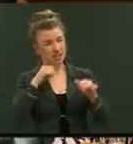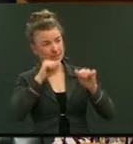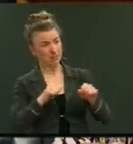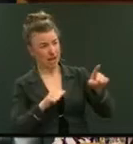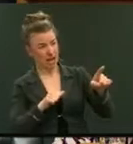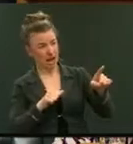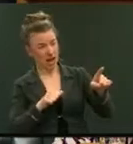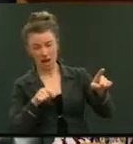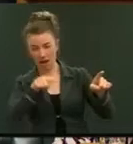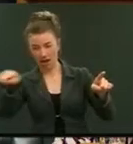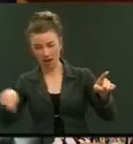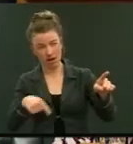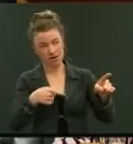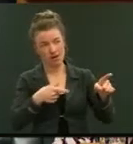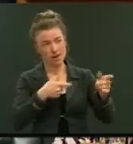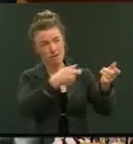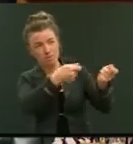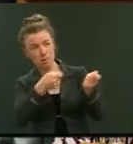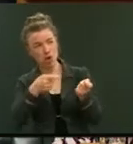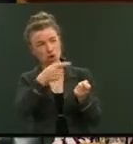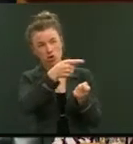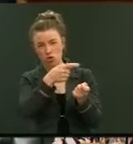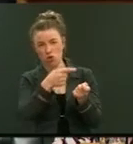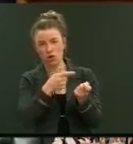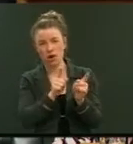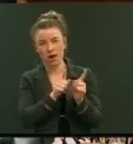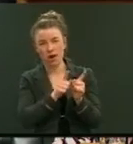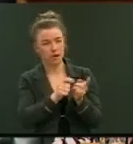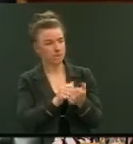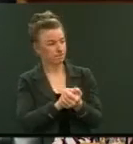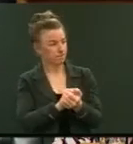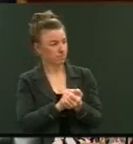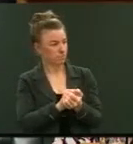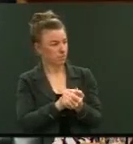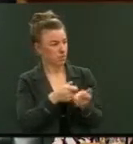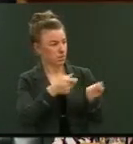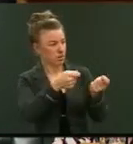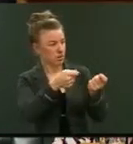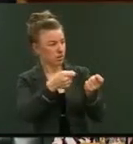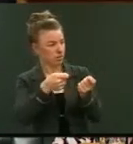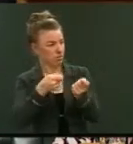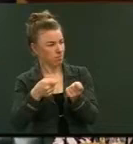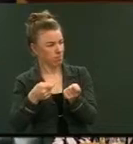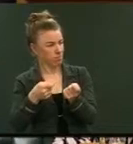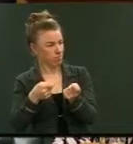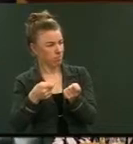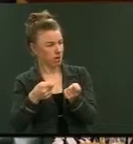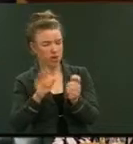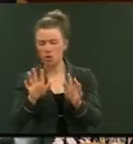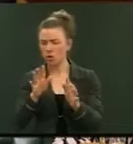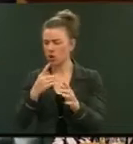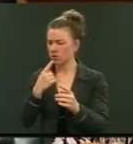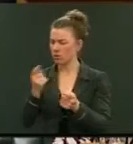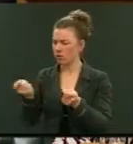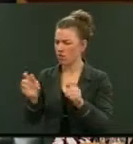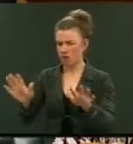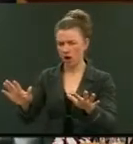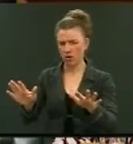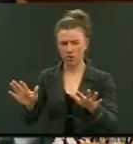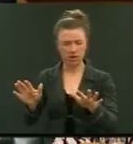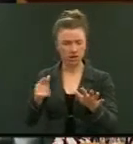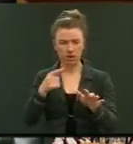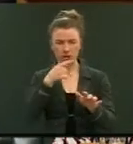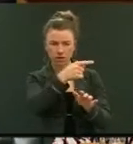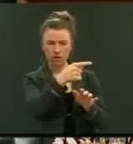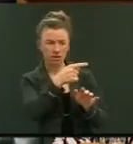an arrangement where— Order! The